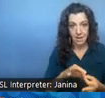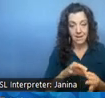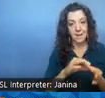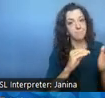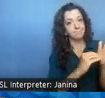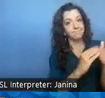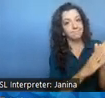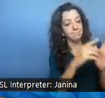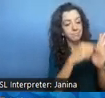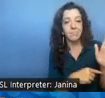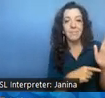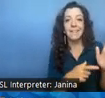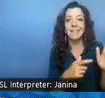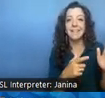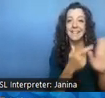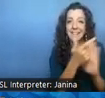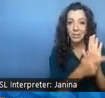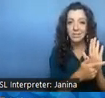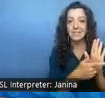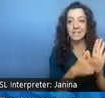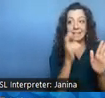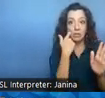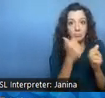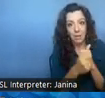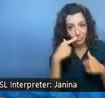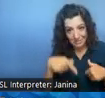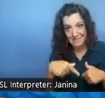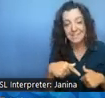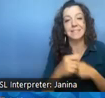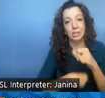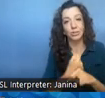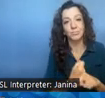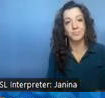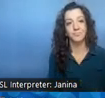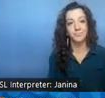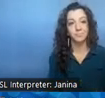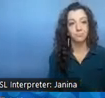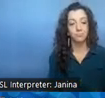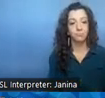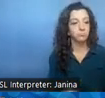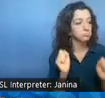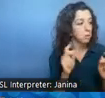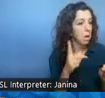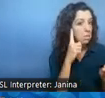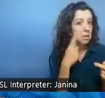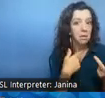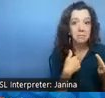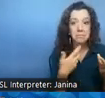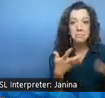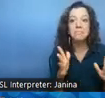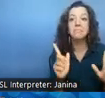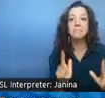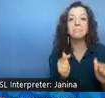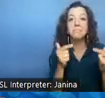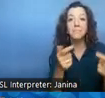uh for this uh legislative year okay uh i believe with that i will hand it